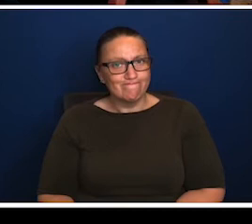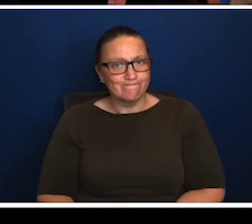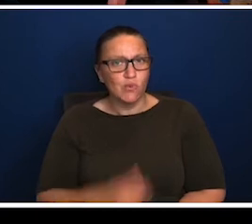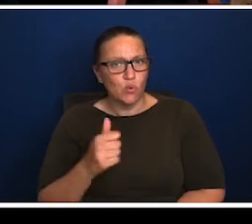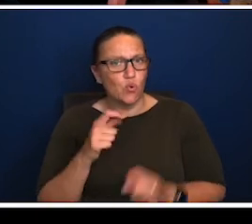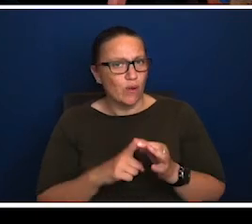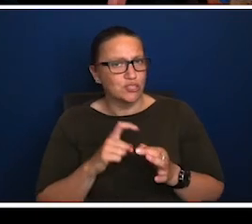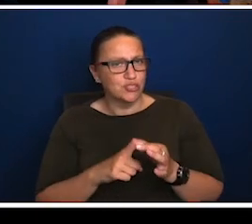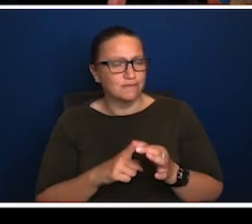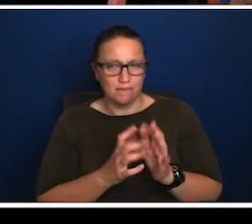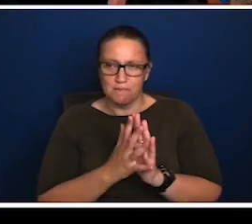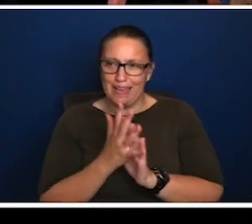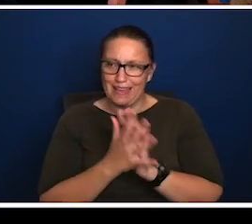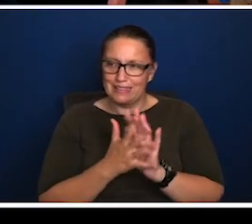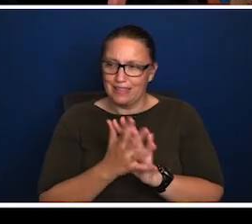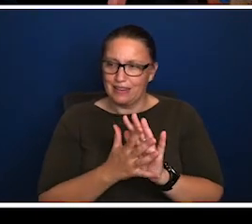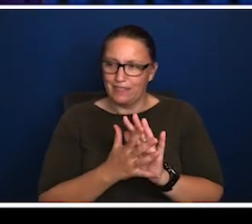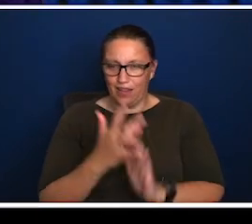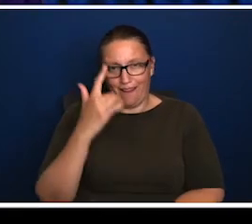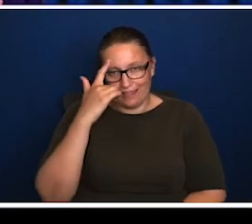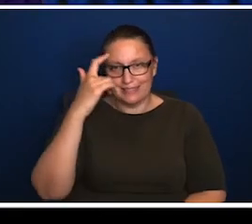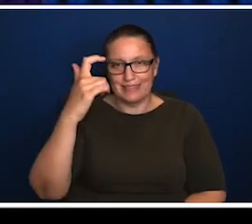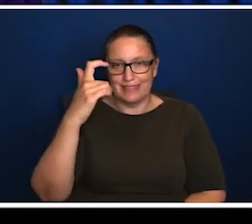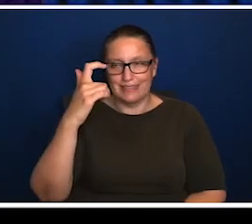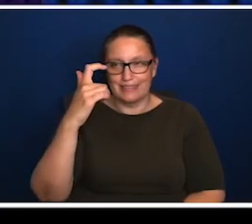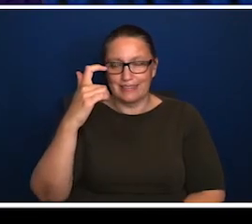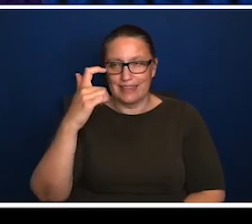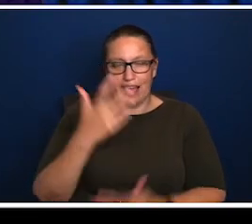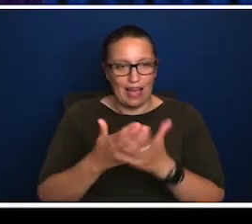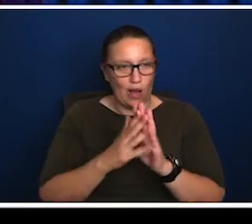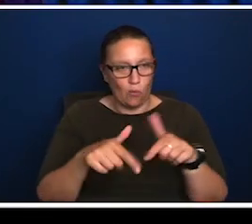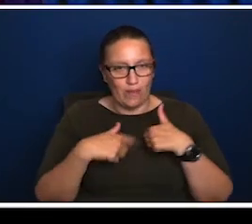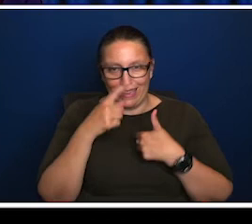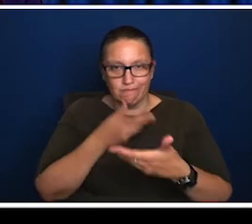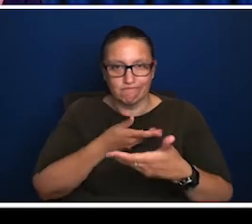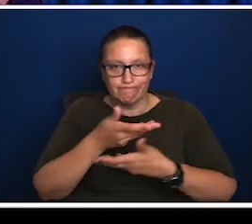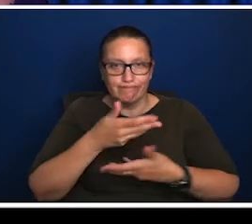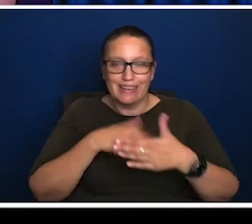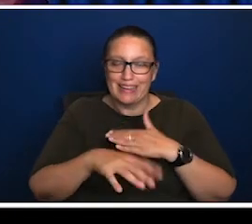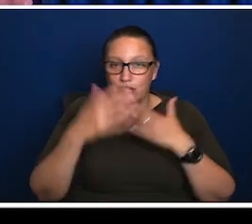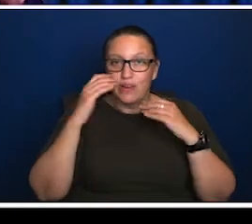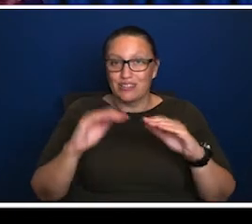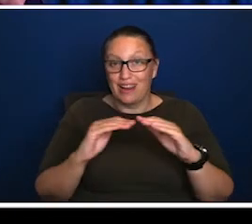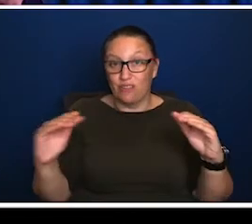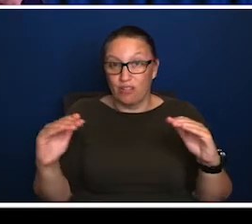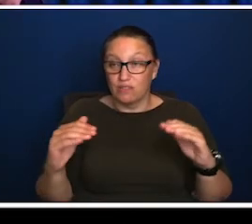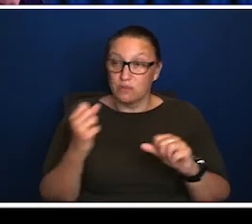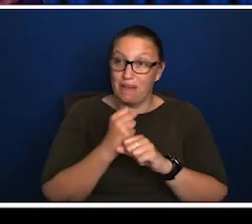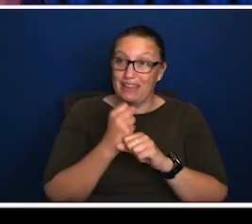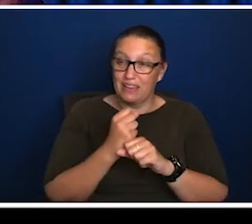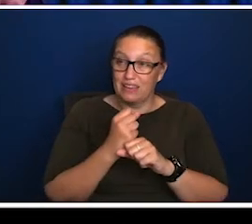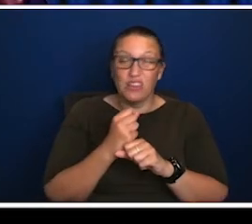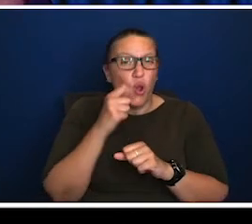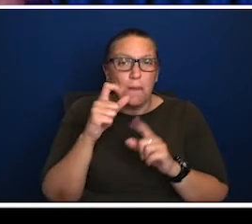Yeah, no, I think it's a really good question. And I think it almost leads you to, to the intervention at the education level,